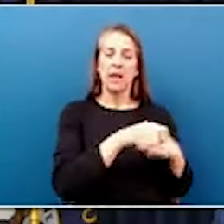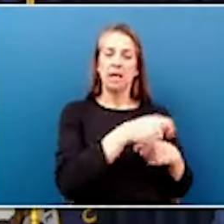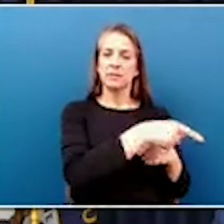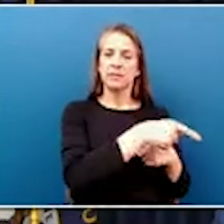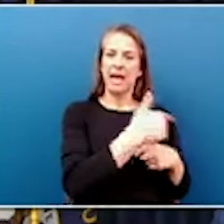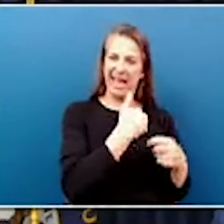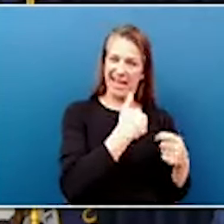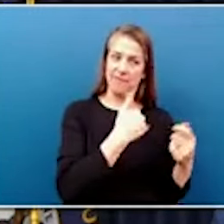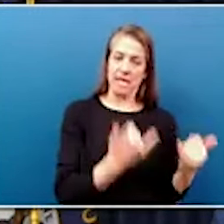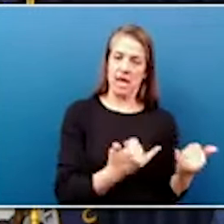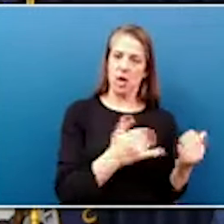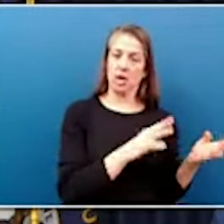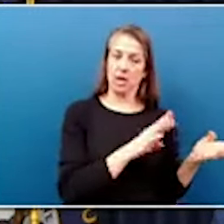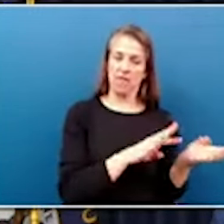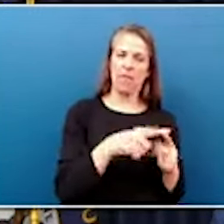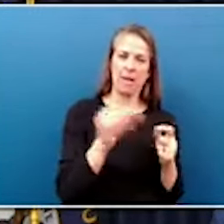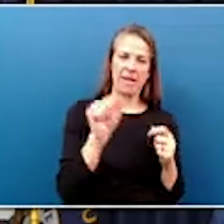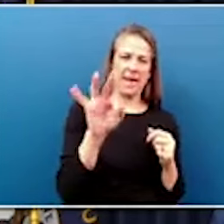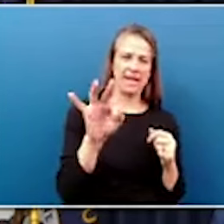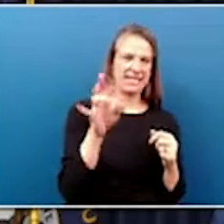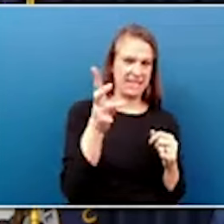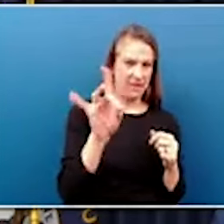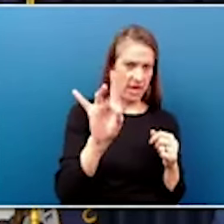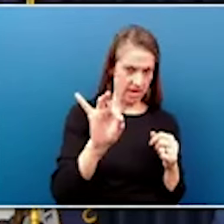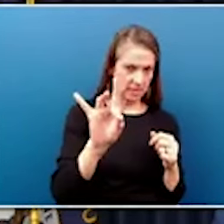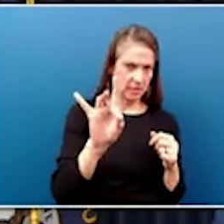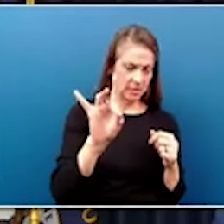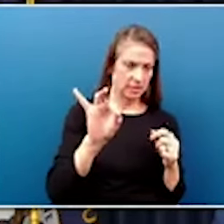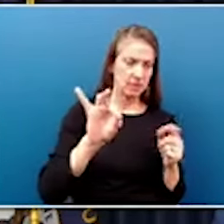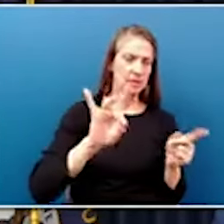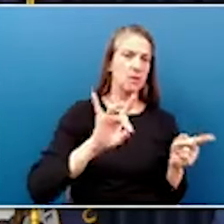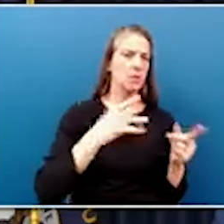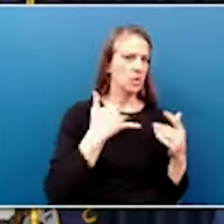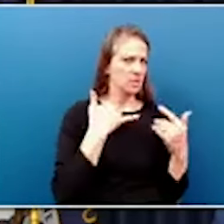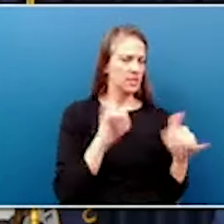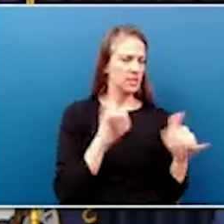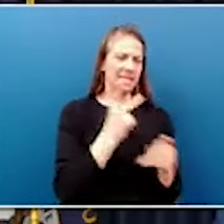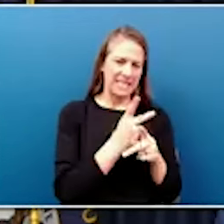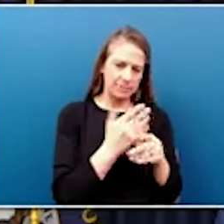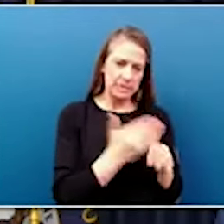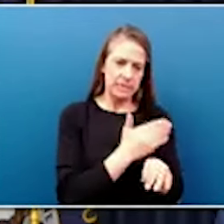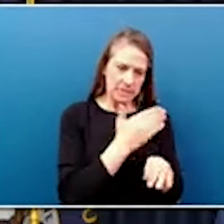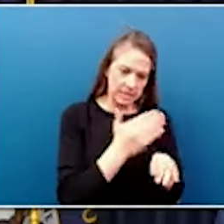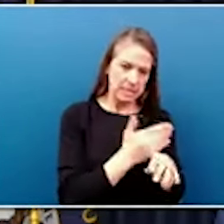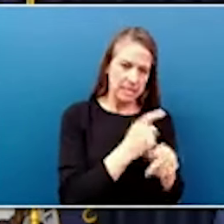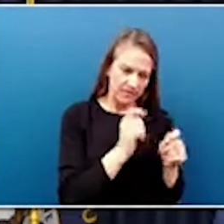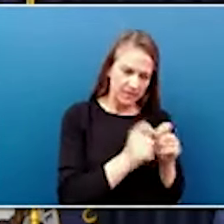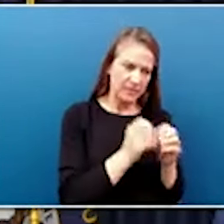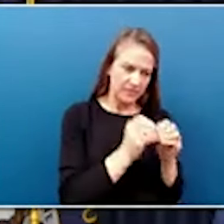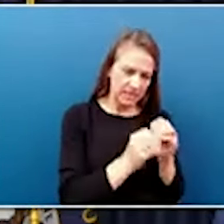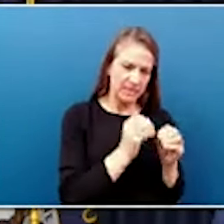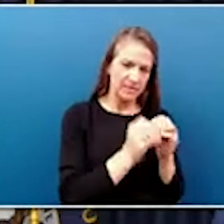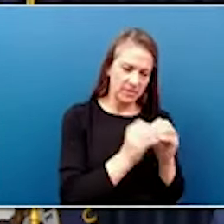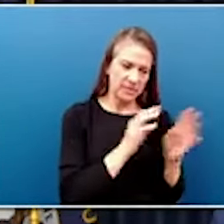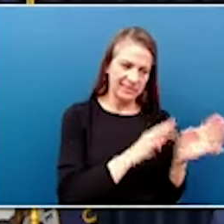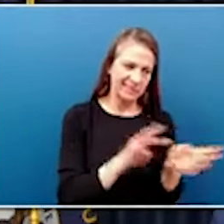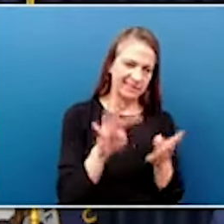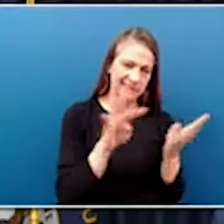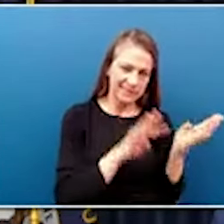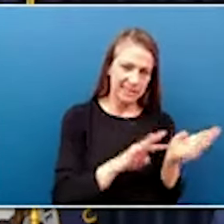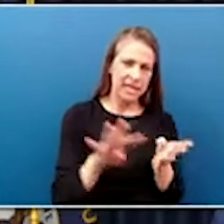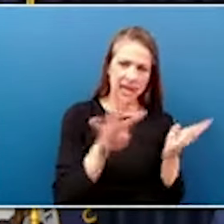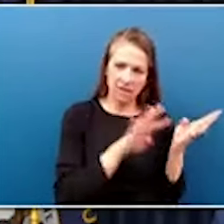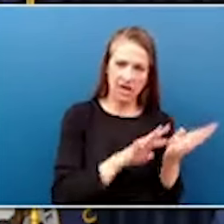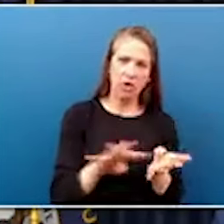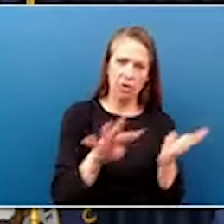put in in 1978, 40 years old, and we continue to keep maintaining it. That's the biggest thing. We needed some type of opportunity to replace it.